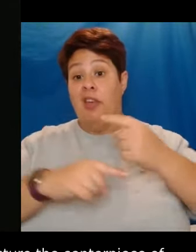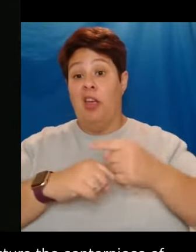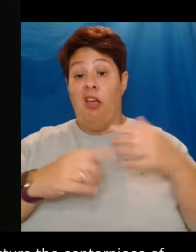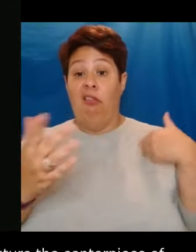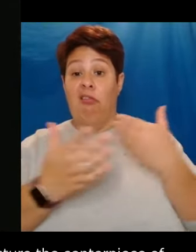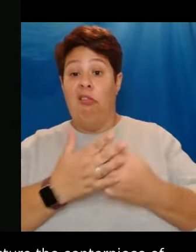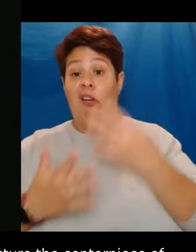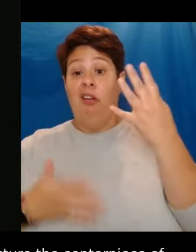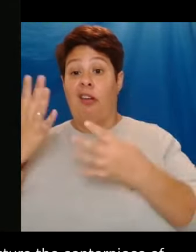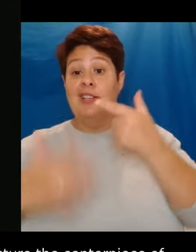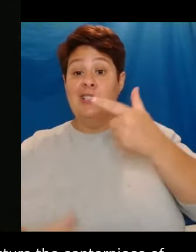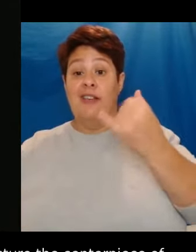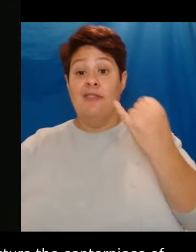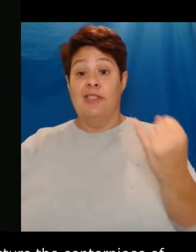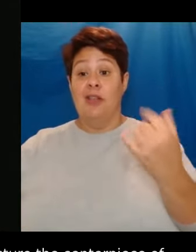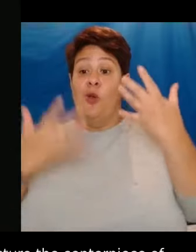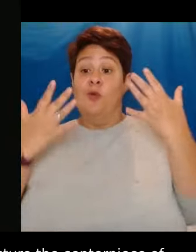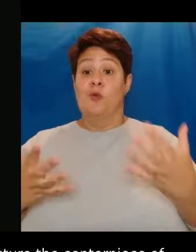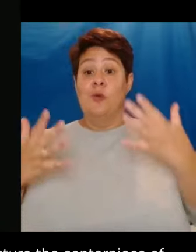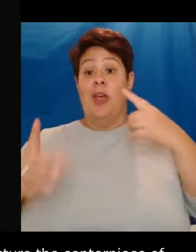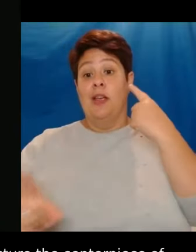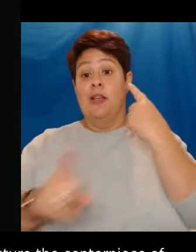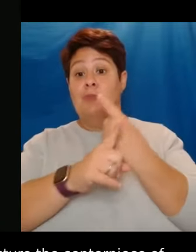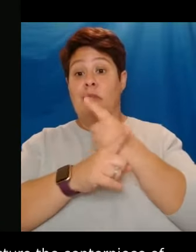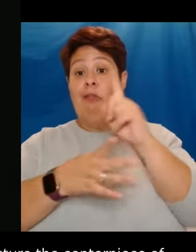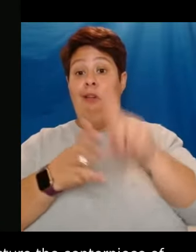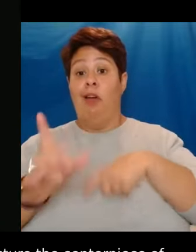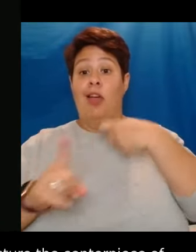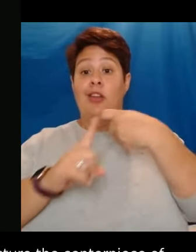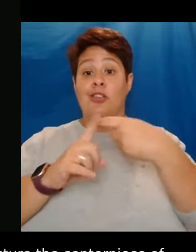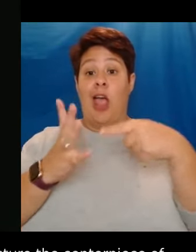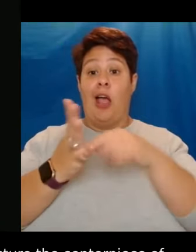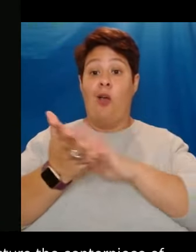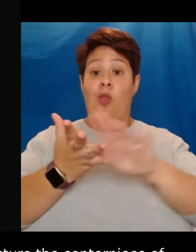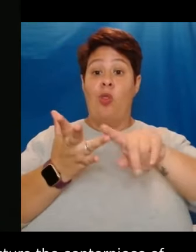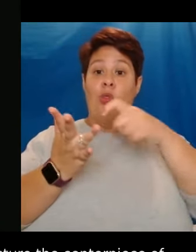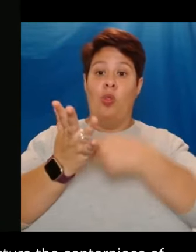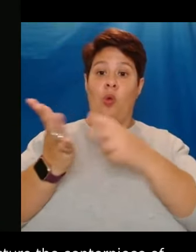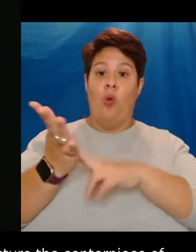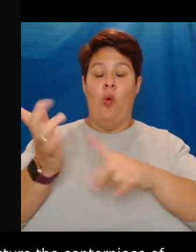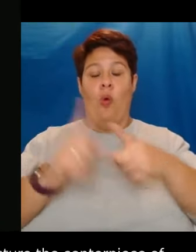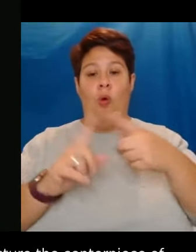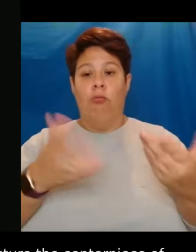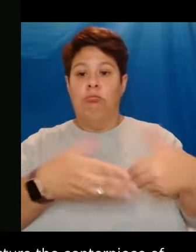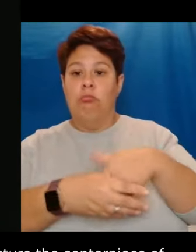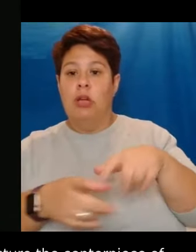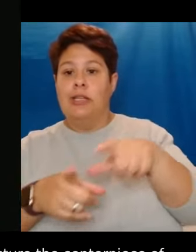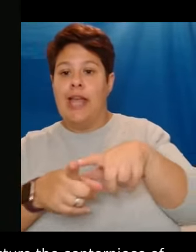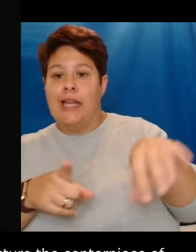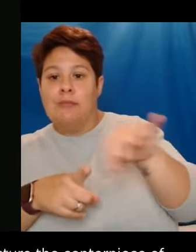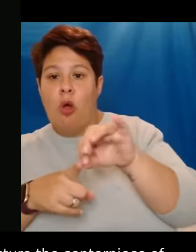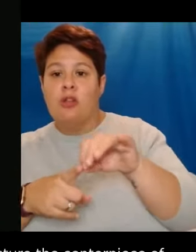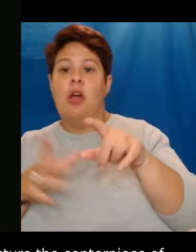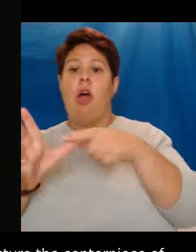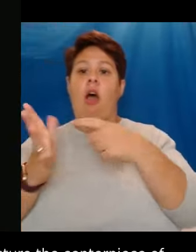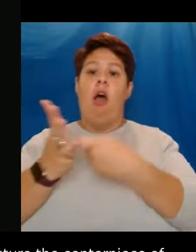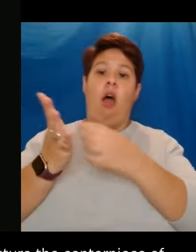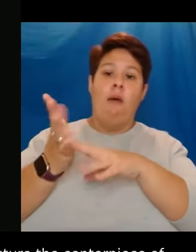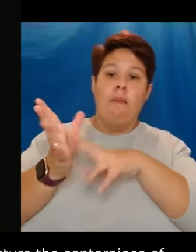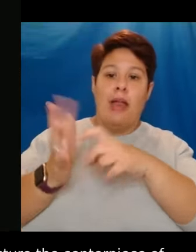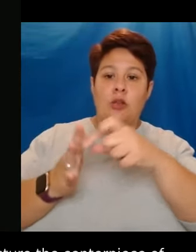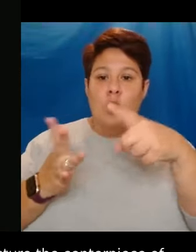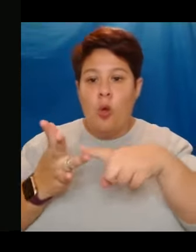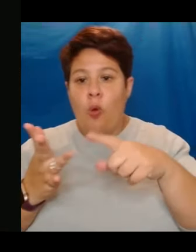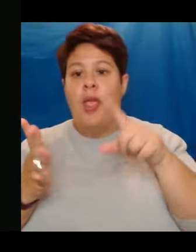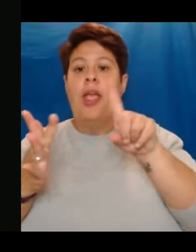Thorne, joins the esteemed ranks of Dennis Potter, Armando Iannucci and Michaela Cole as world-renowned writers